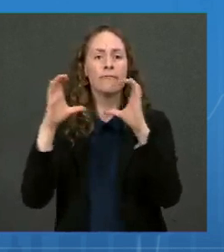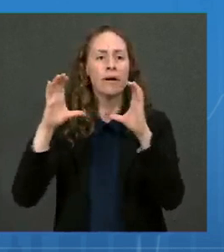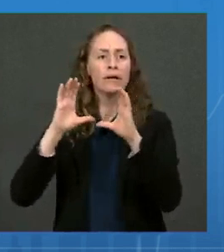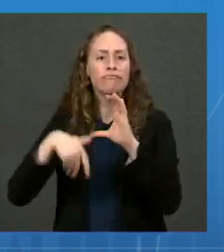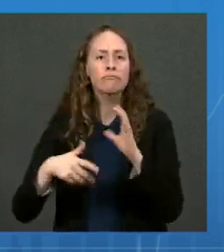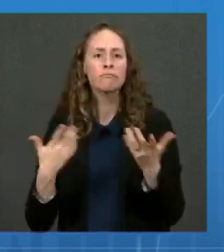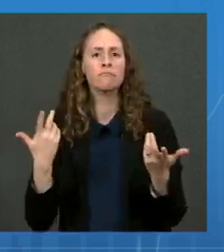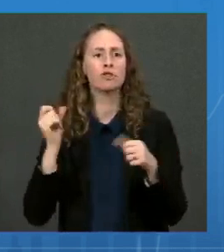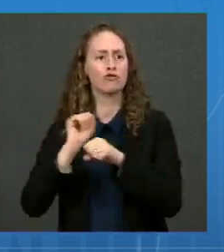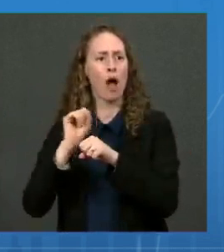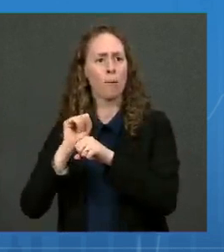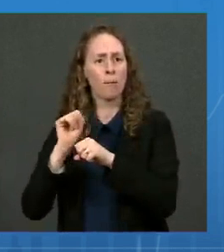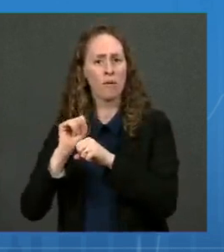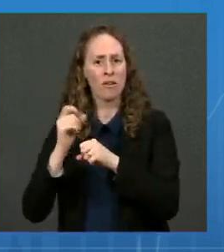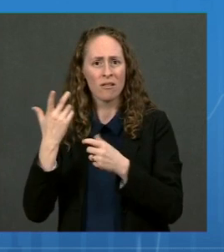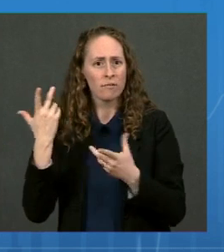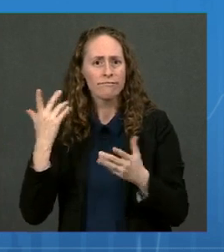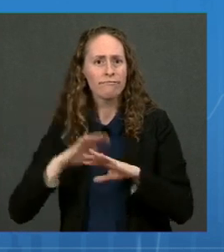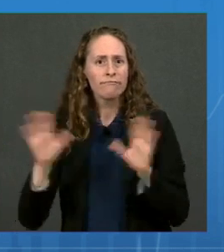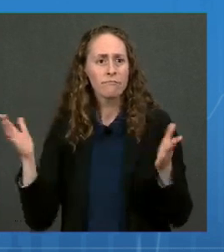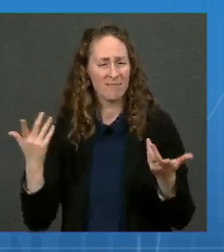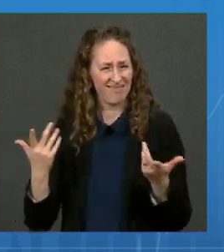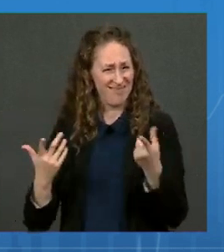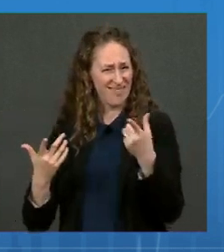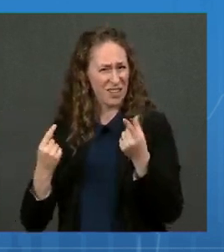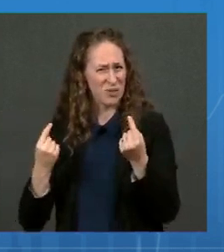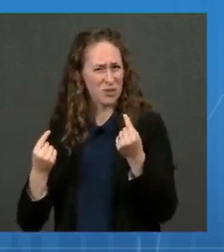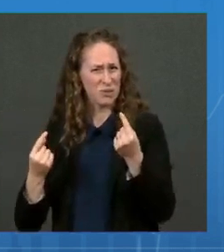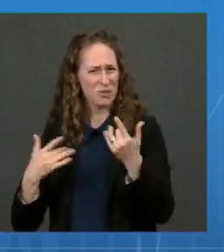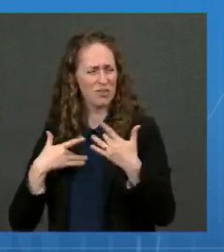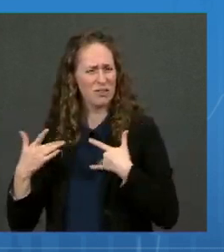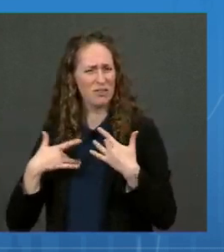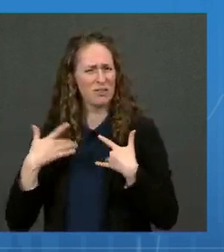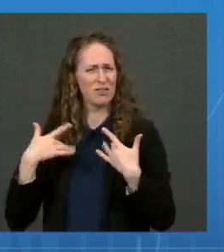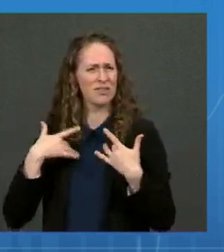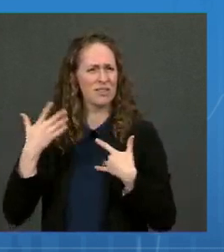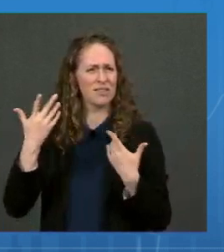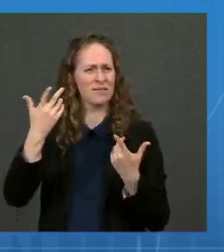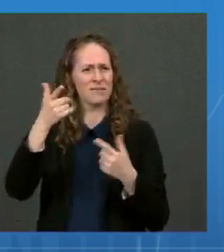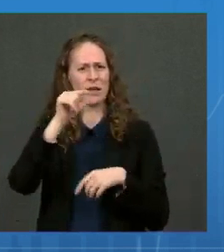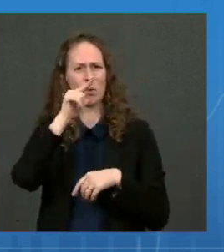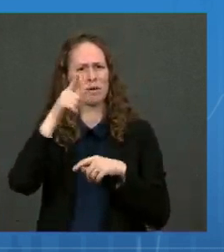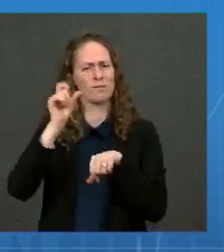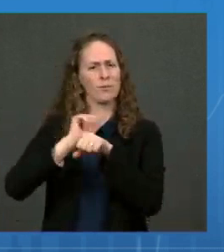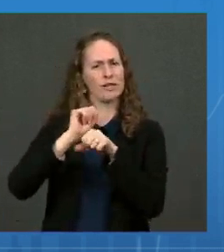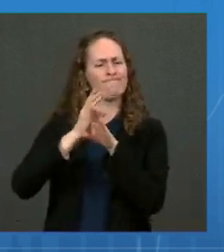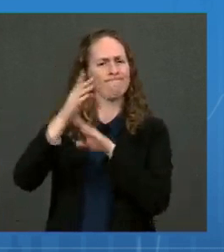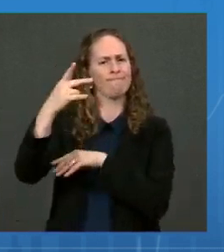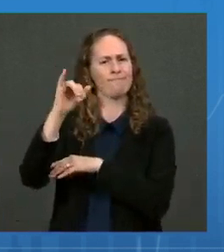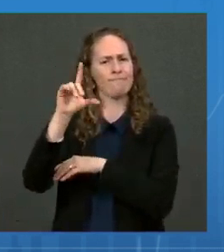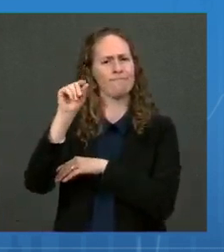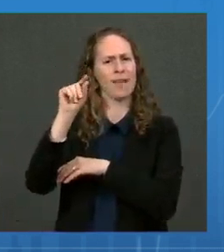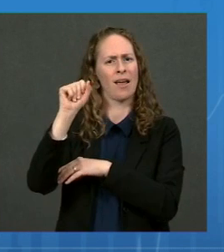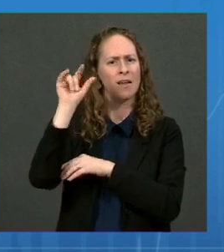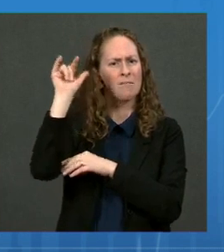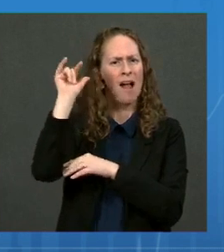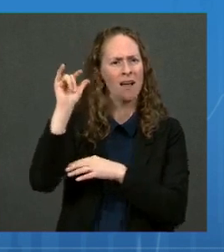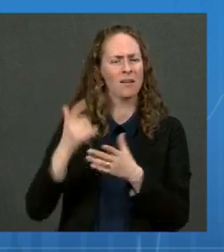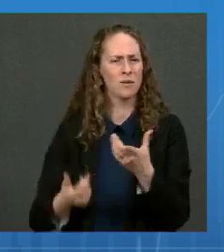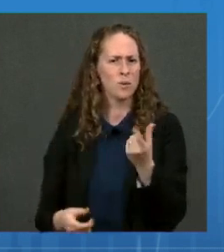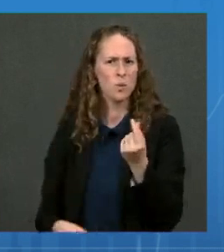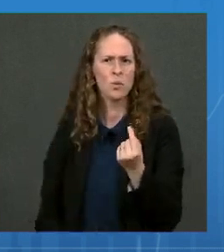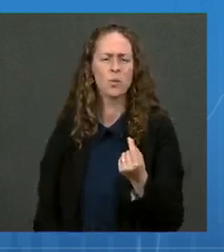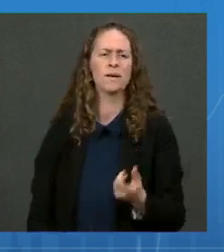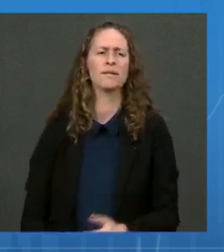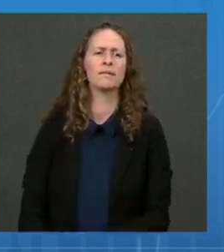What are the potential long-term side effects, if any, if a pilot is vaccinated? Let me turn to Dr. Fauci about